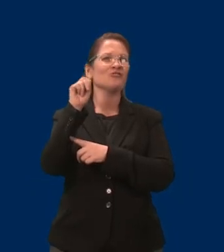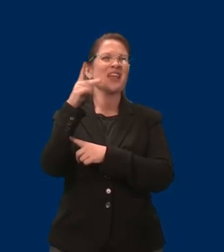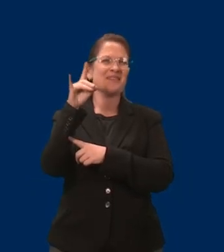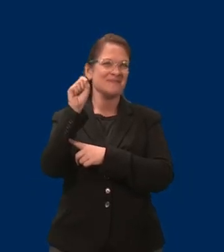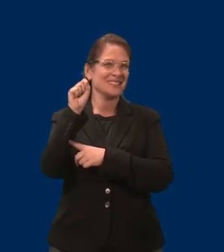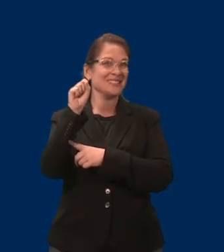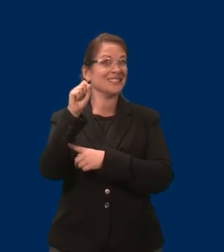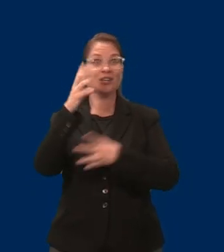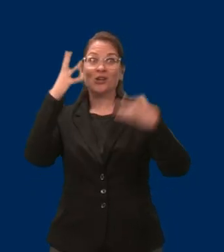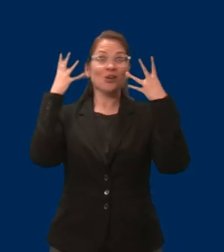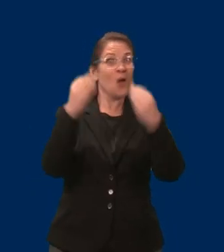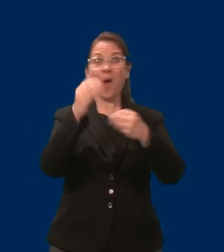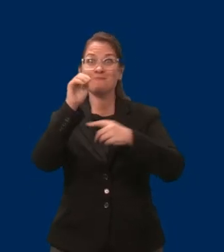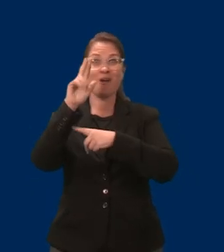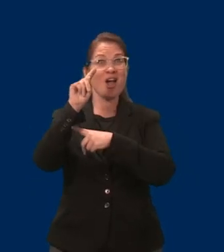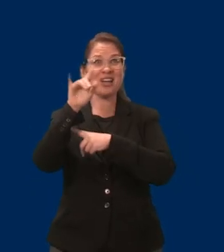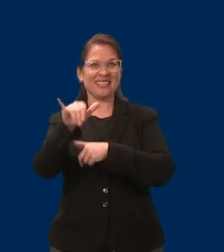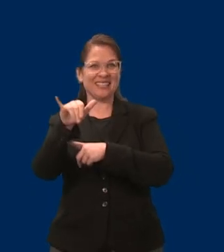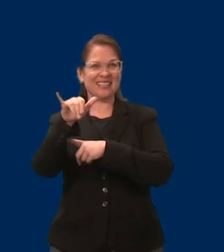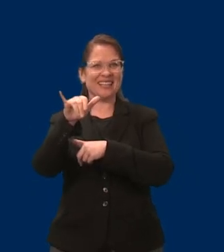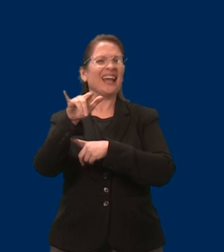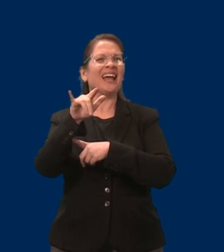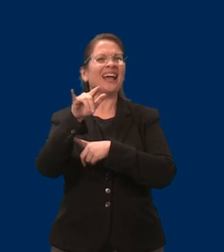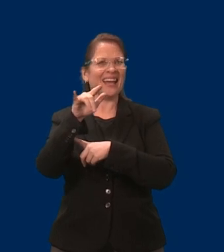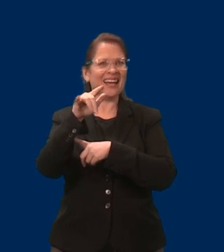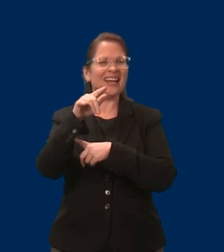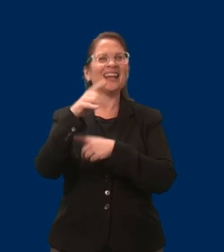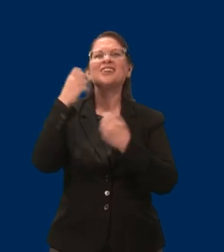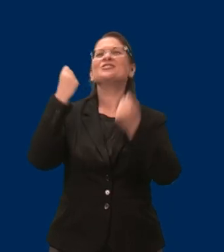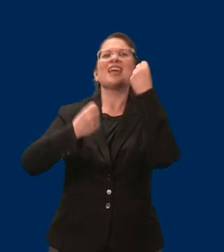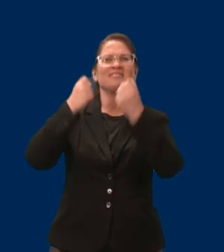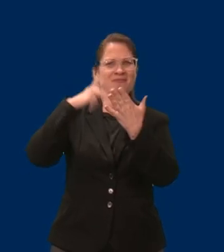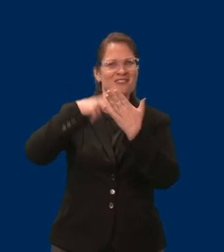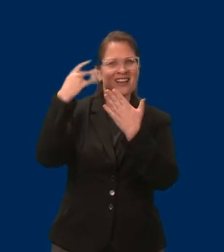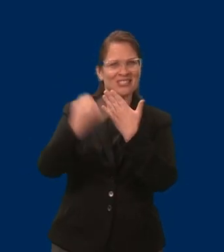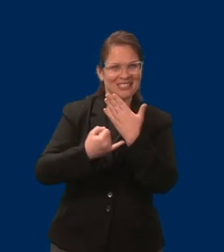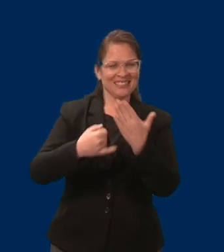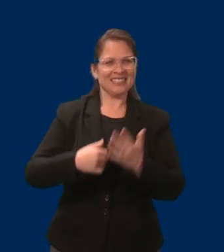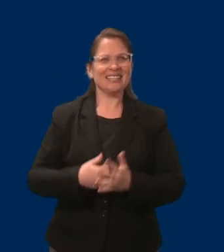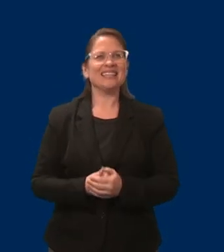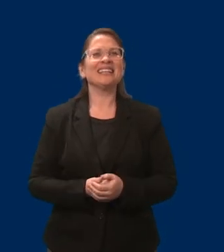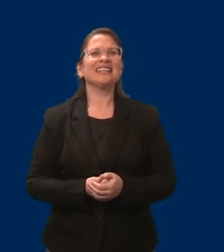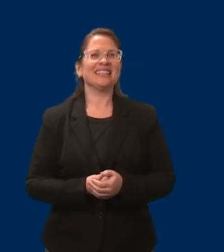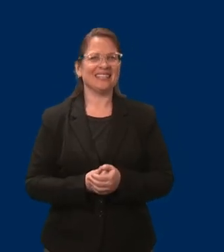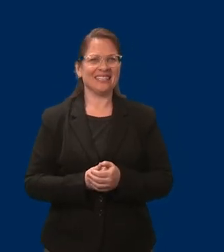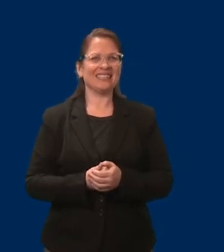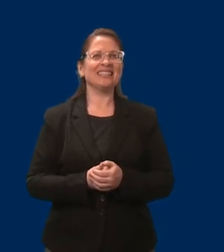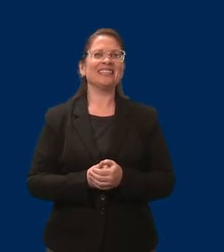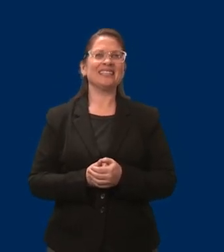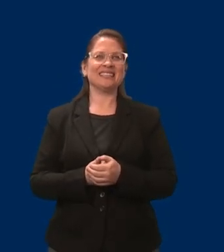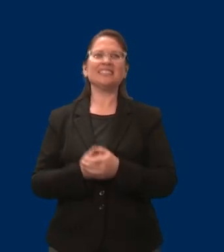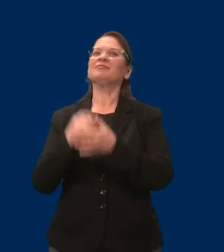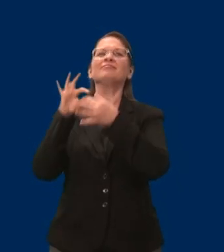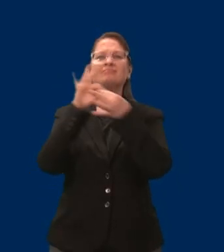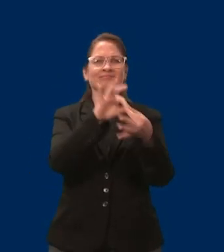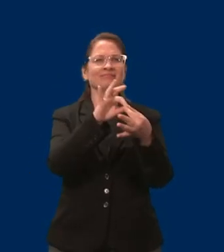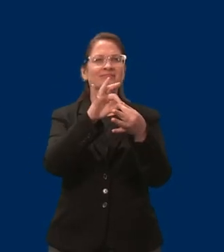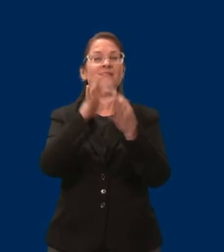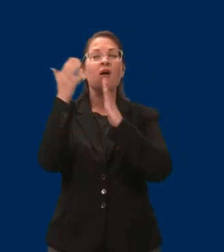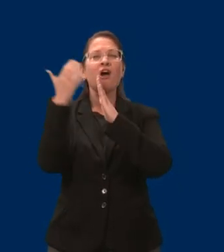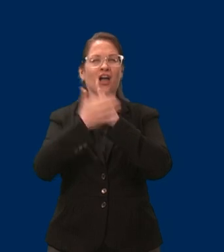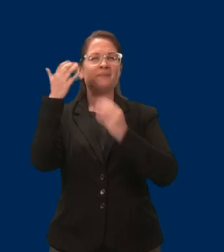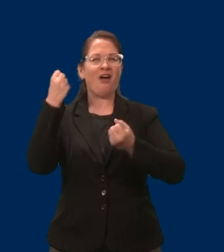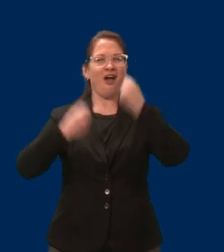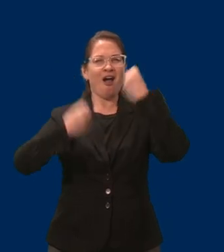This project is part of the Governor's Council on Connected and Automated Vehicles, of which I am also a member.